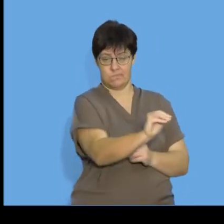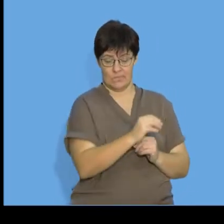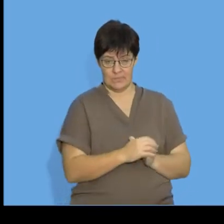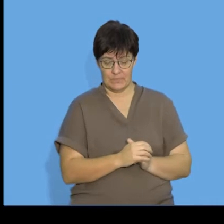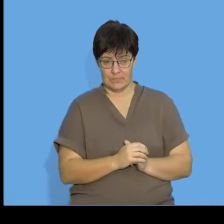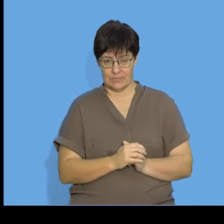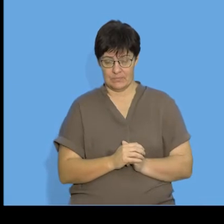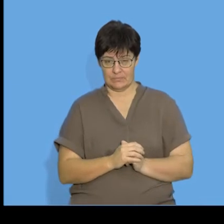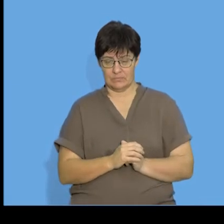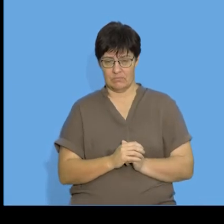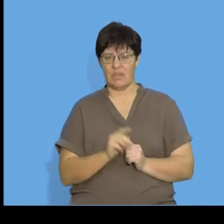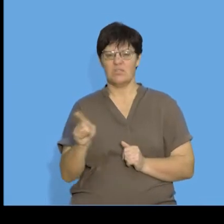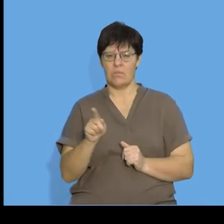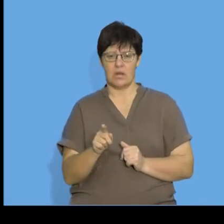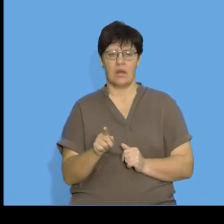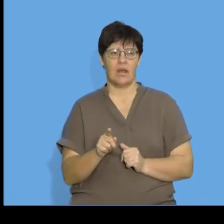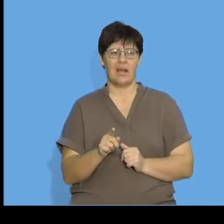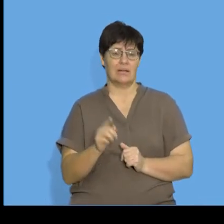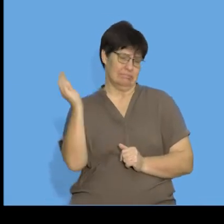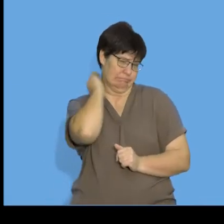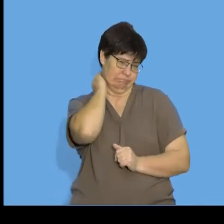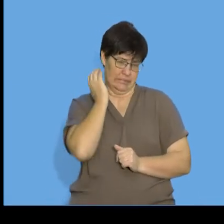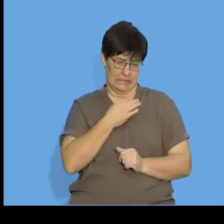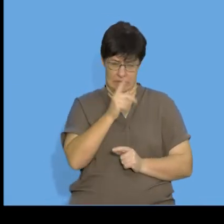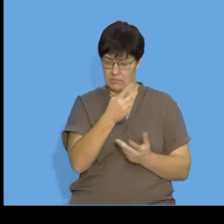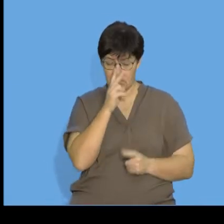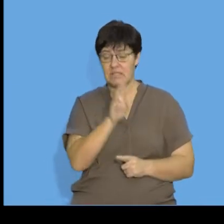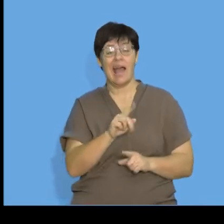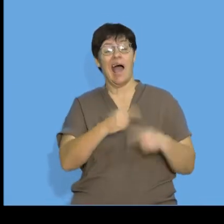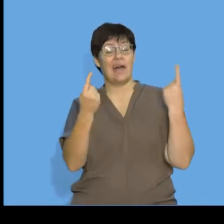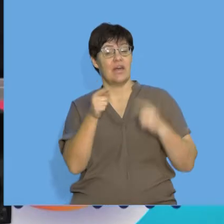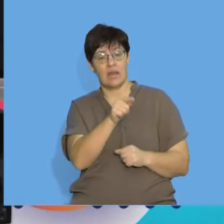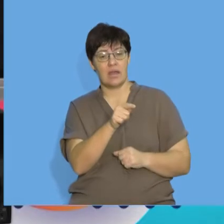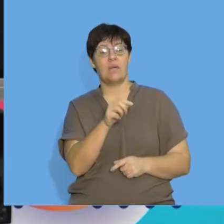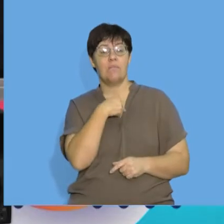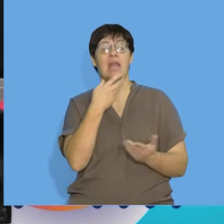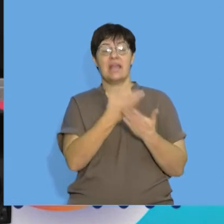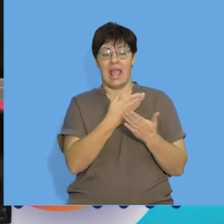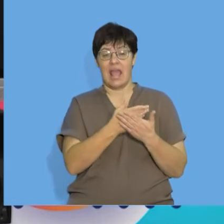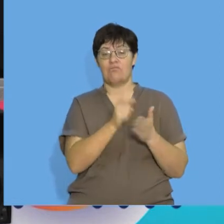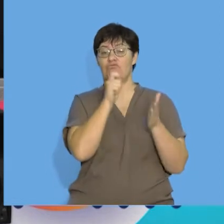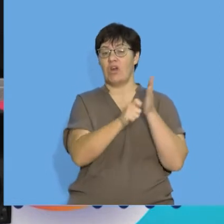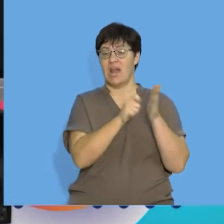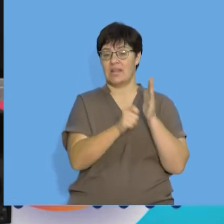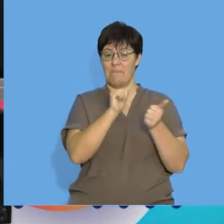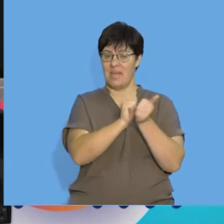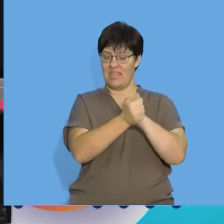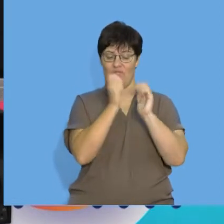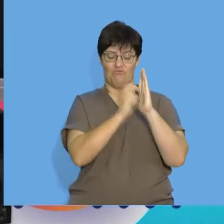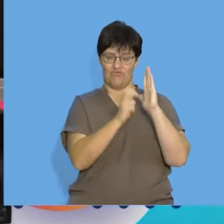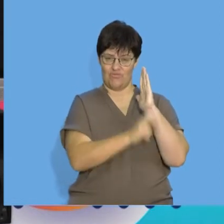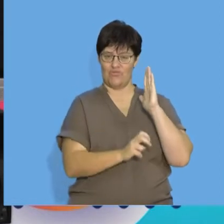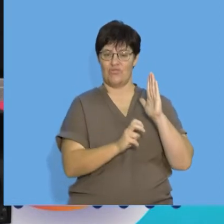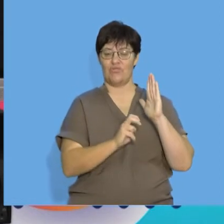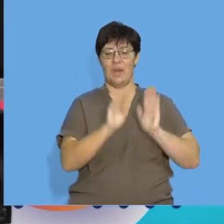if I break that down into other words, it essentially means that we can write a mathematical rule for